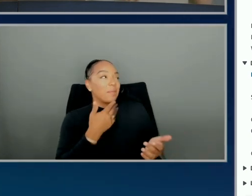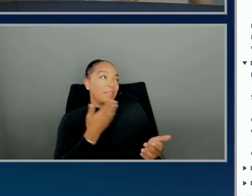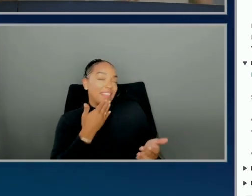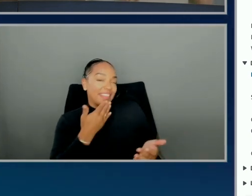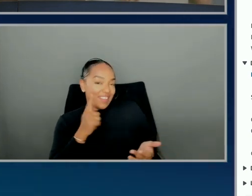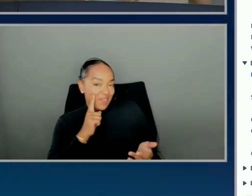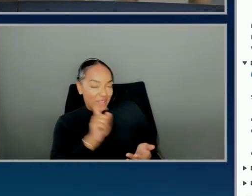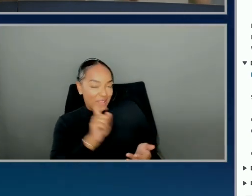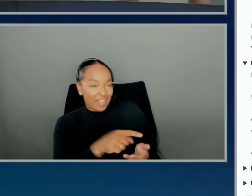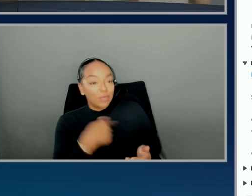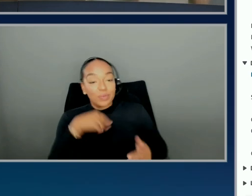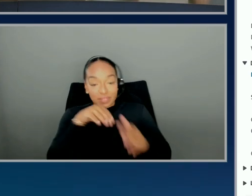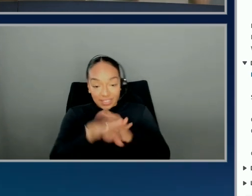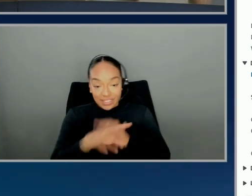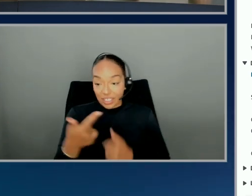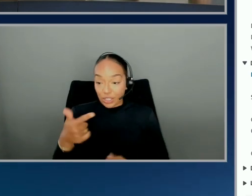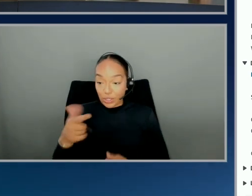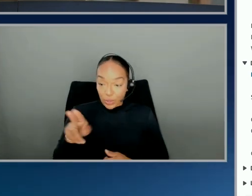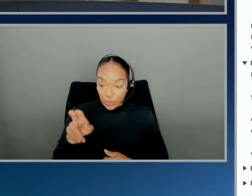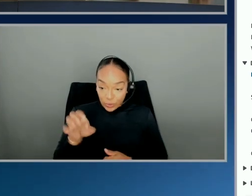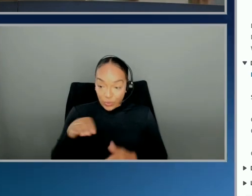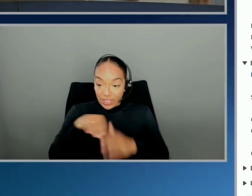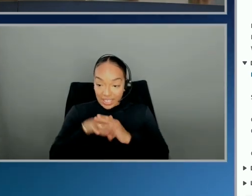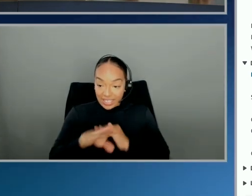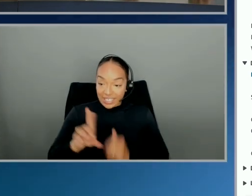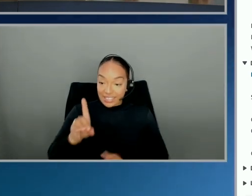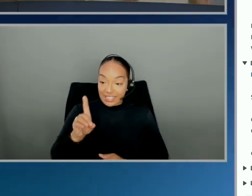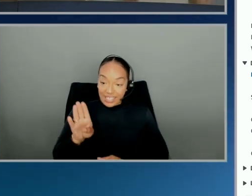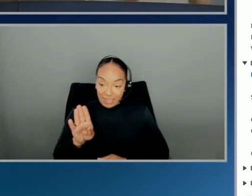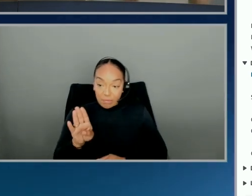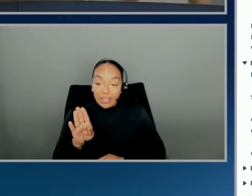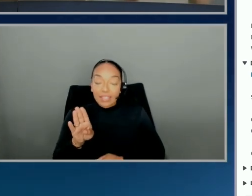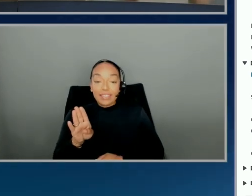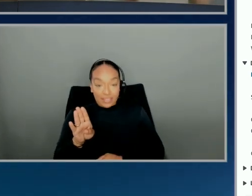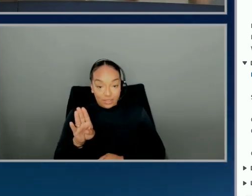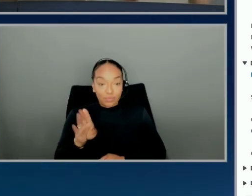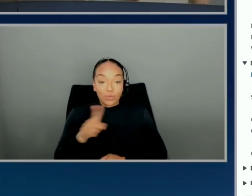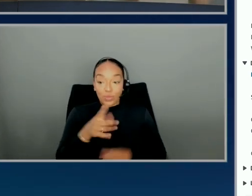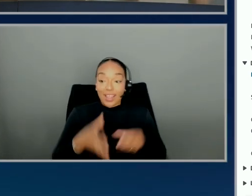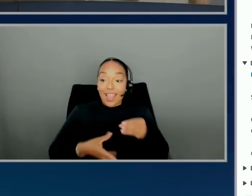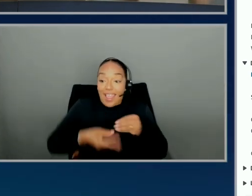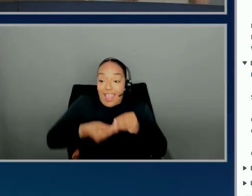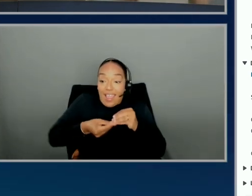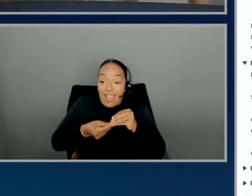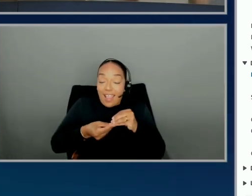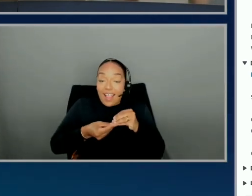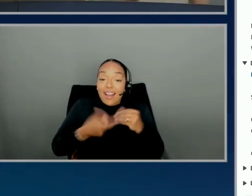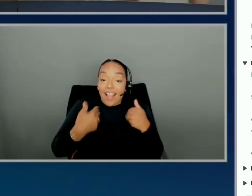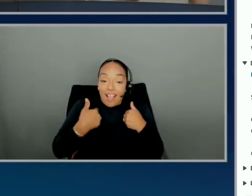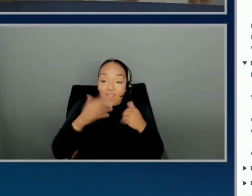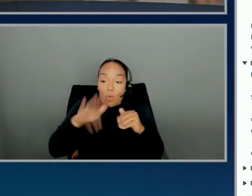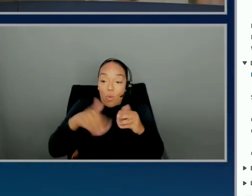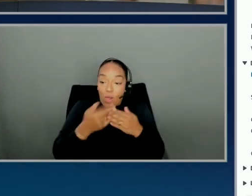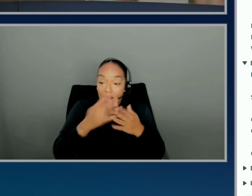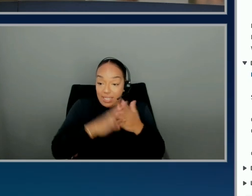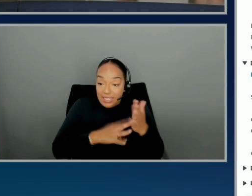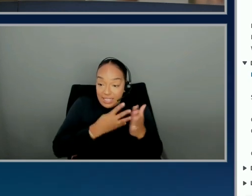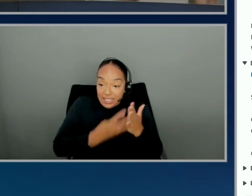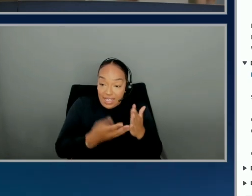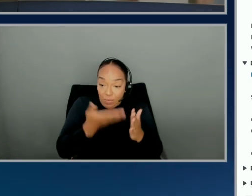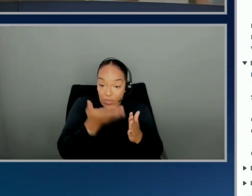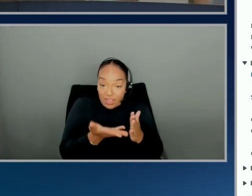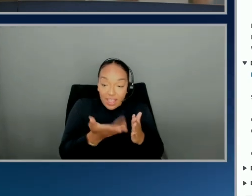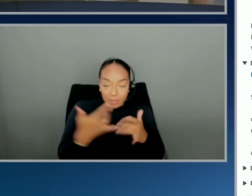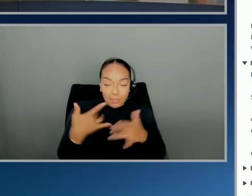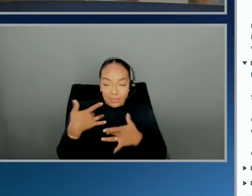Glue, we go into databases, you were, if you were to add a database, then it would have all of the tables from that database, because that's what Glue does.